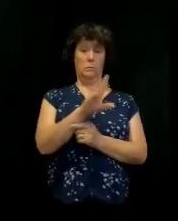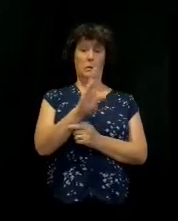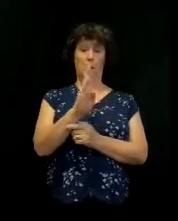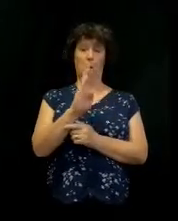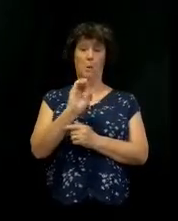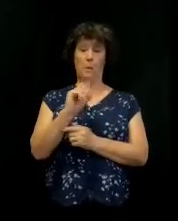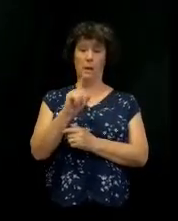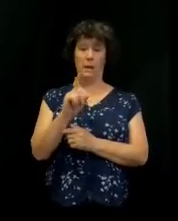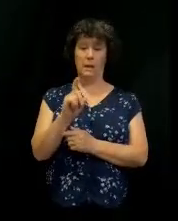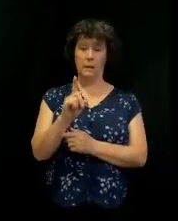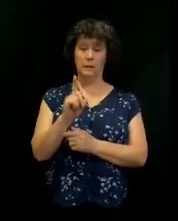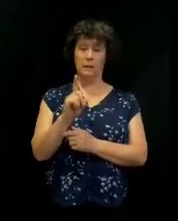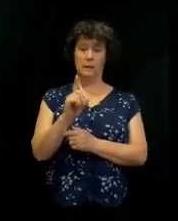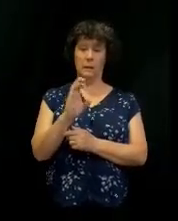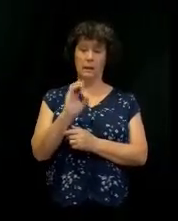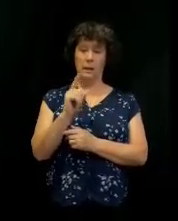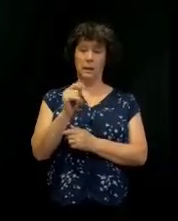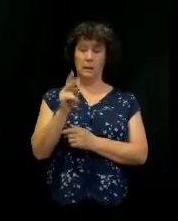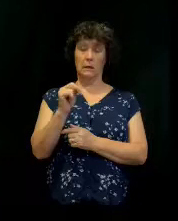Right?